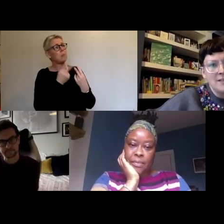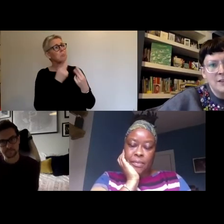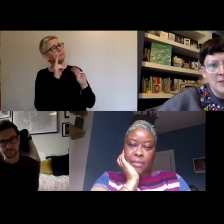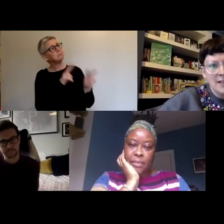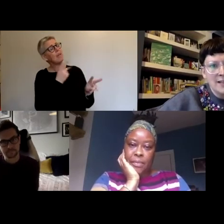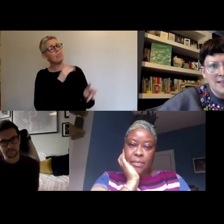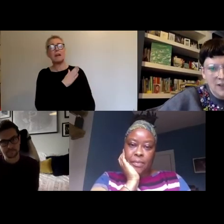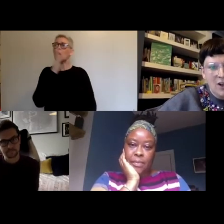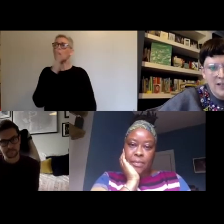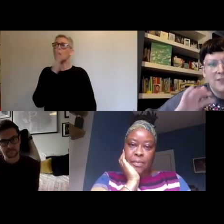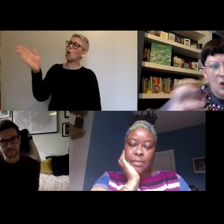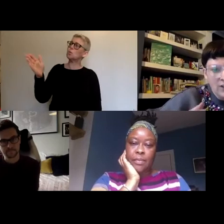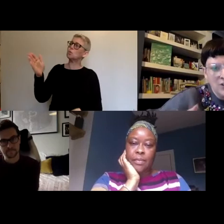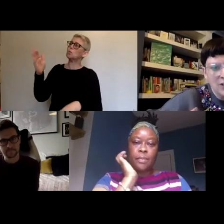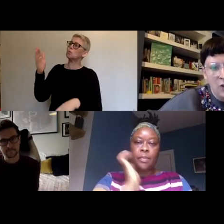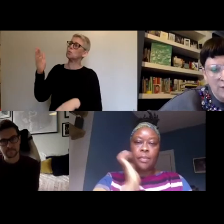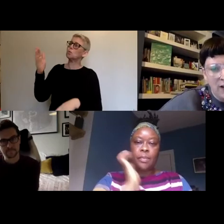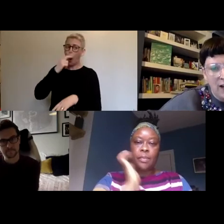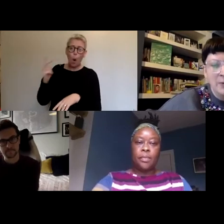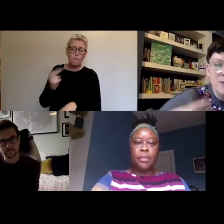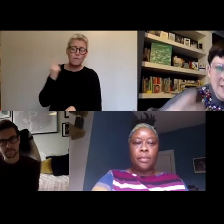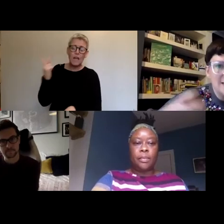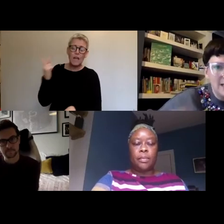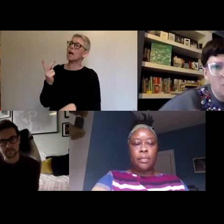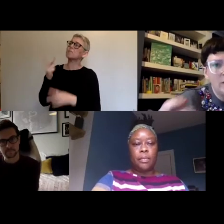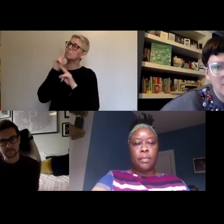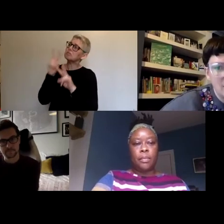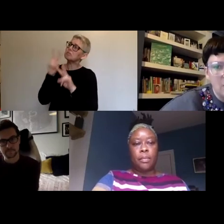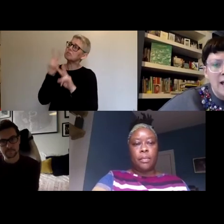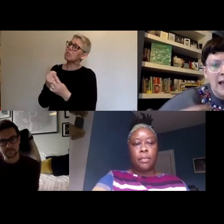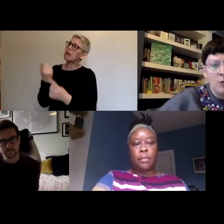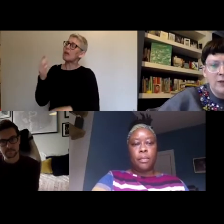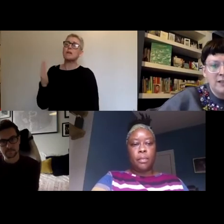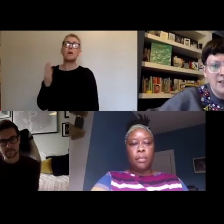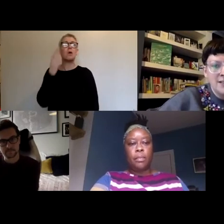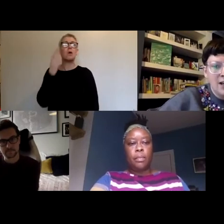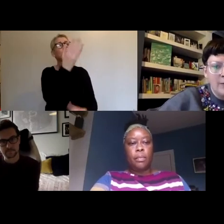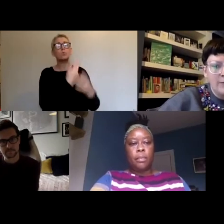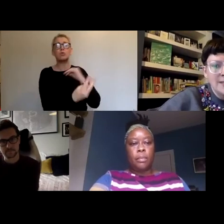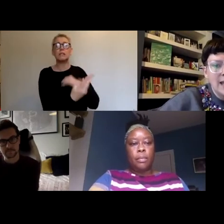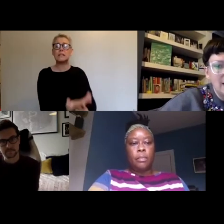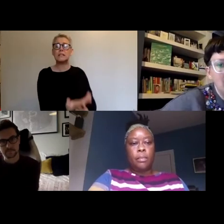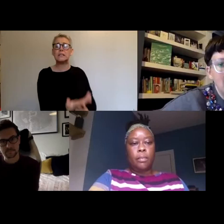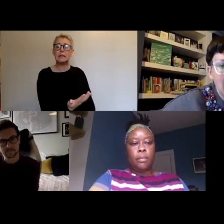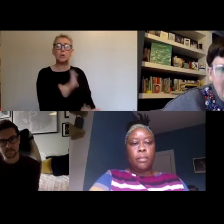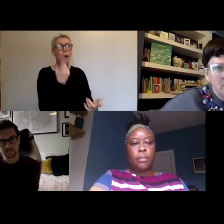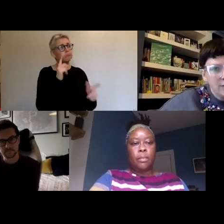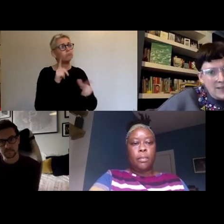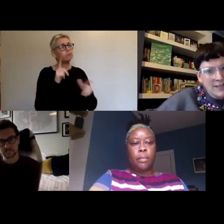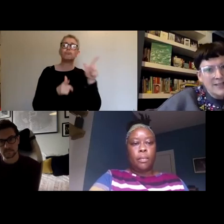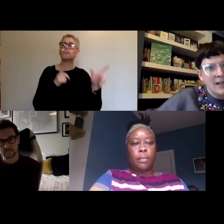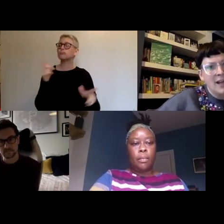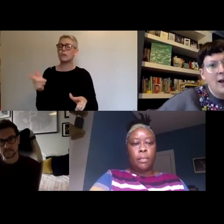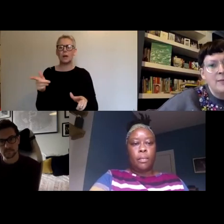There's a real sense of a kind of ecology of offer. And we wanted to see what we could do, how we could take collective